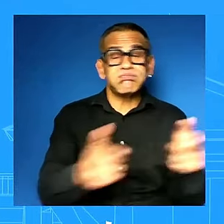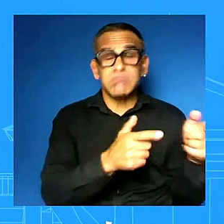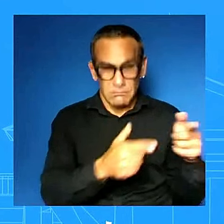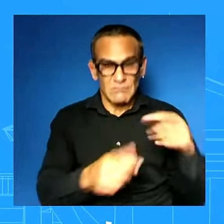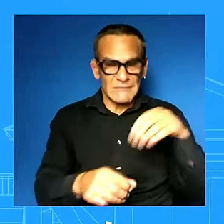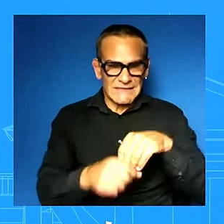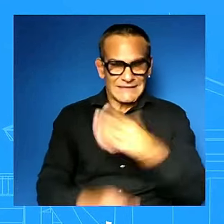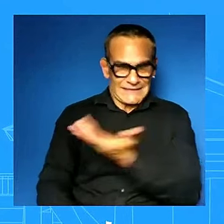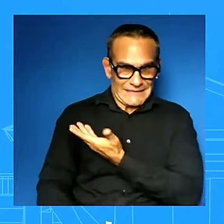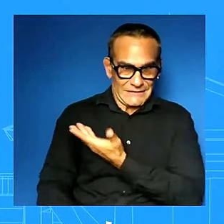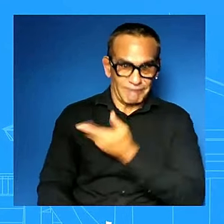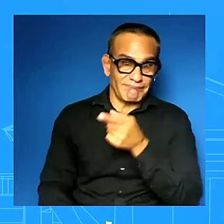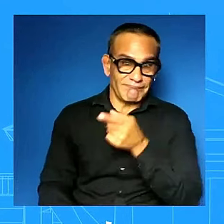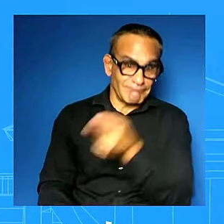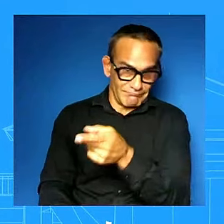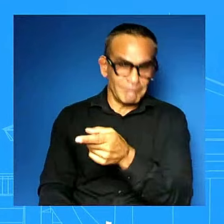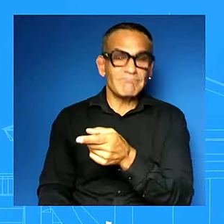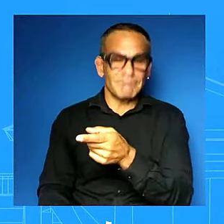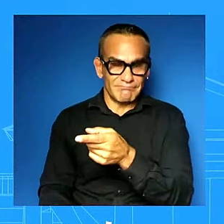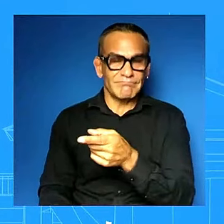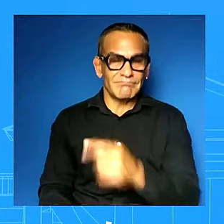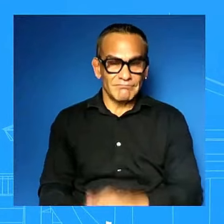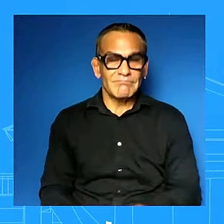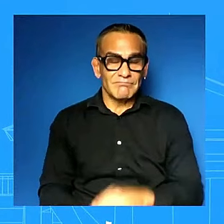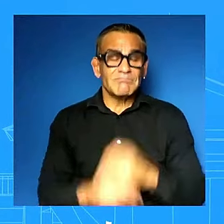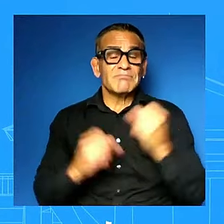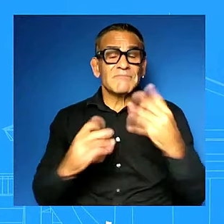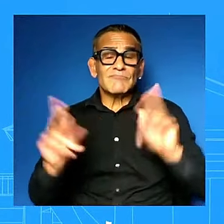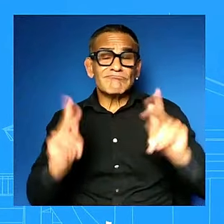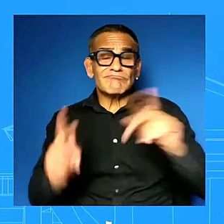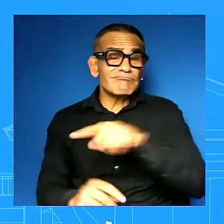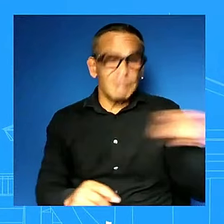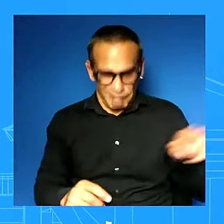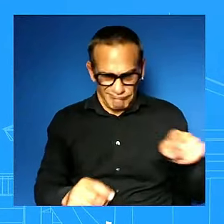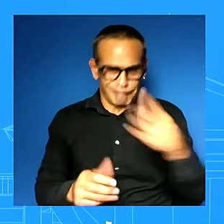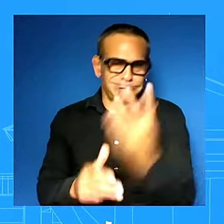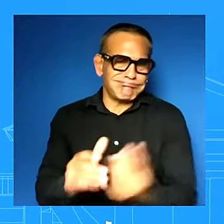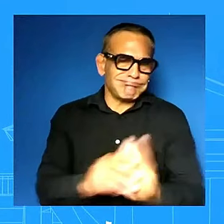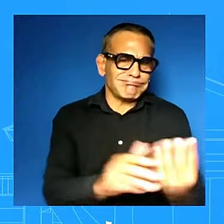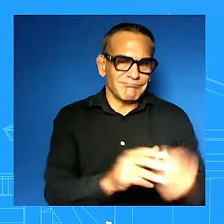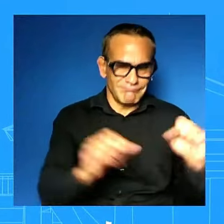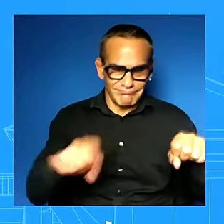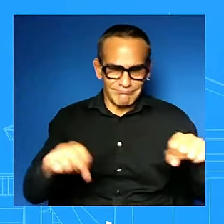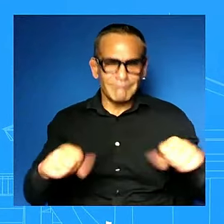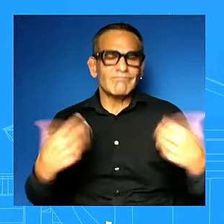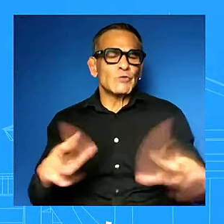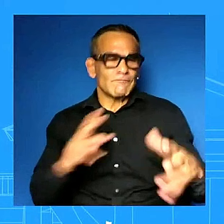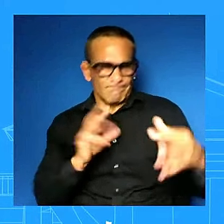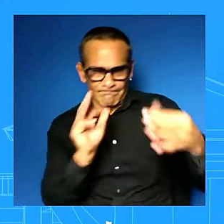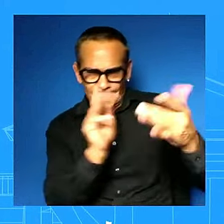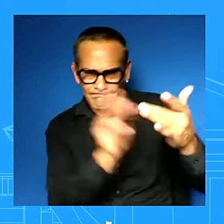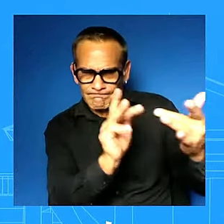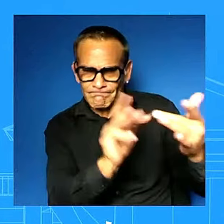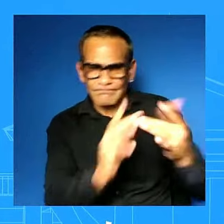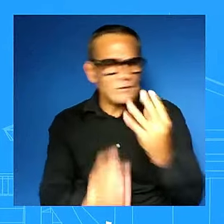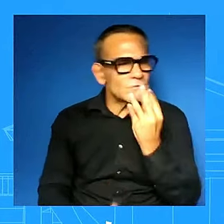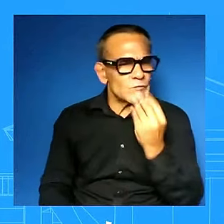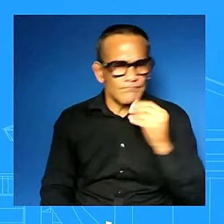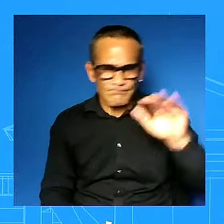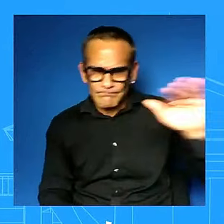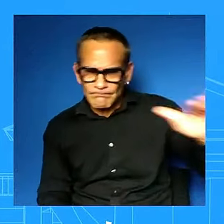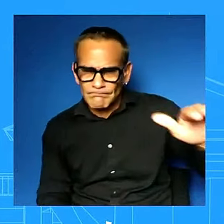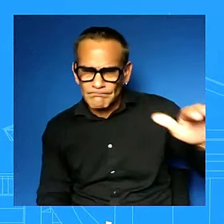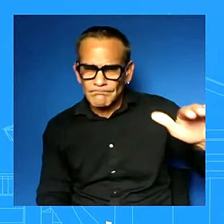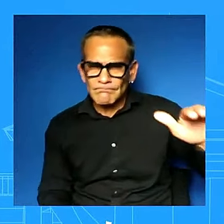casualties so we are concerned about that we're in touch with our israeli counterparts to get more information in what happened